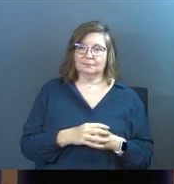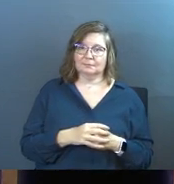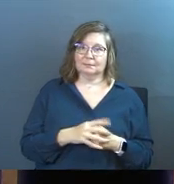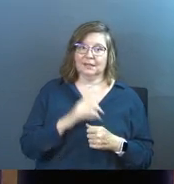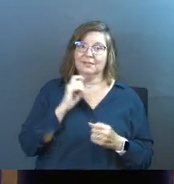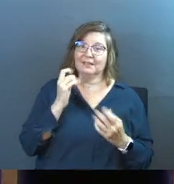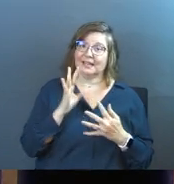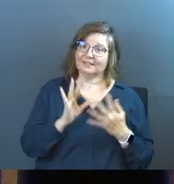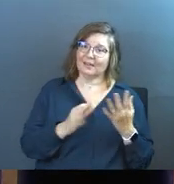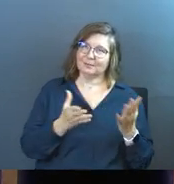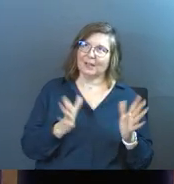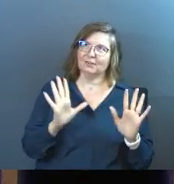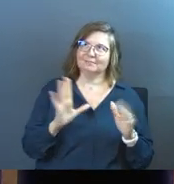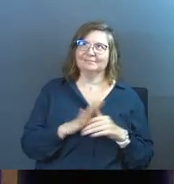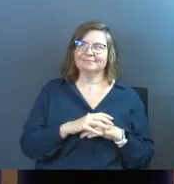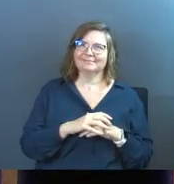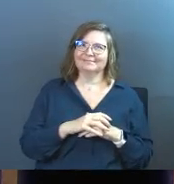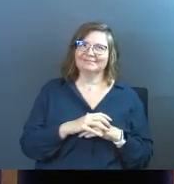Well, there's lots of options there.